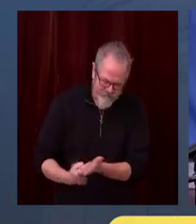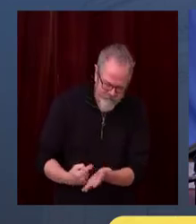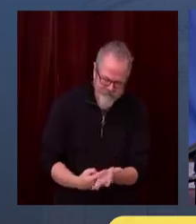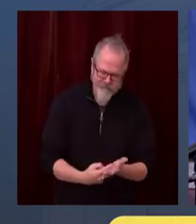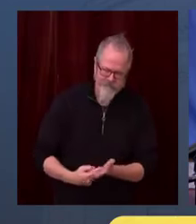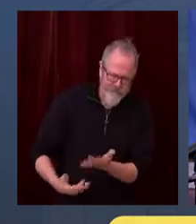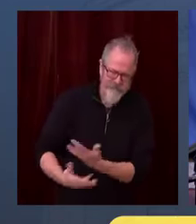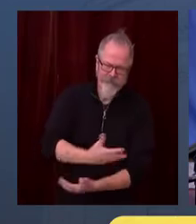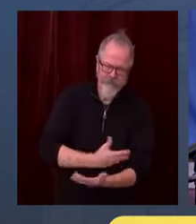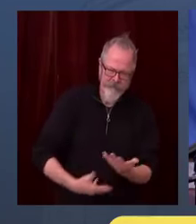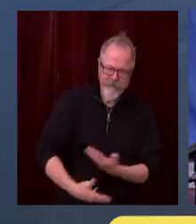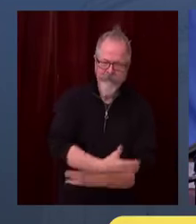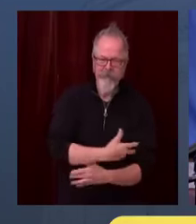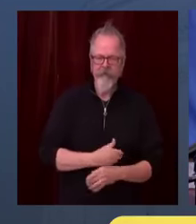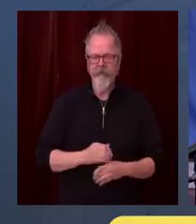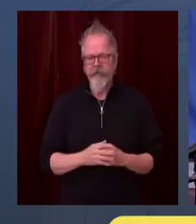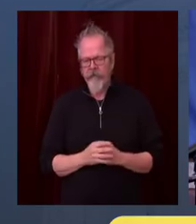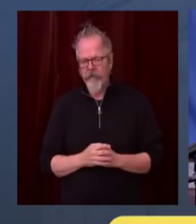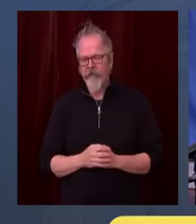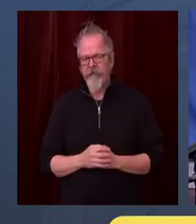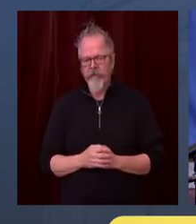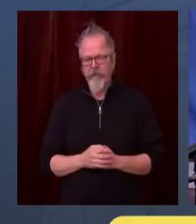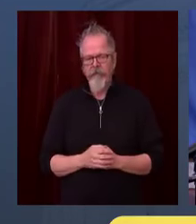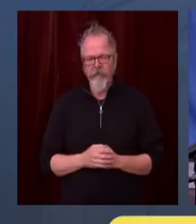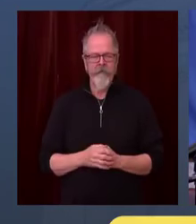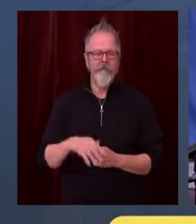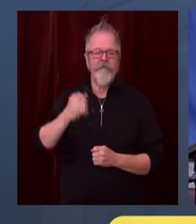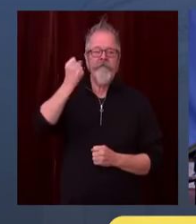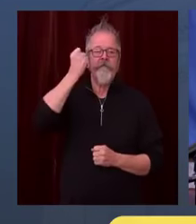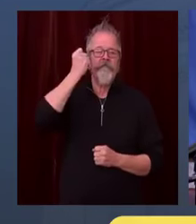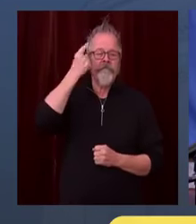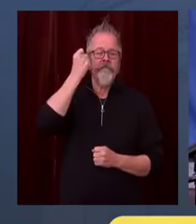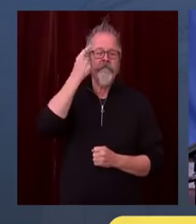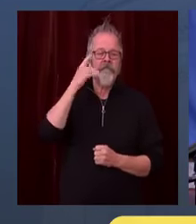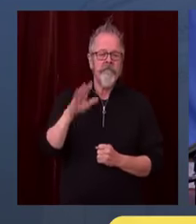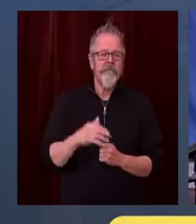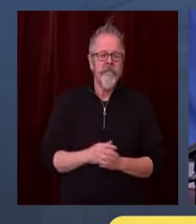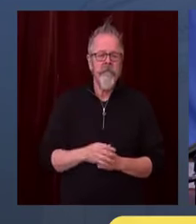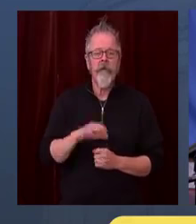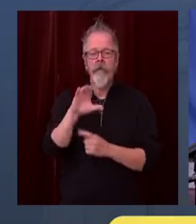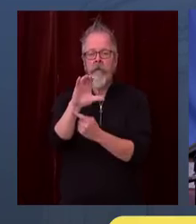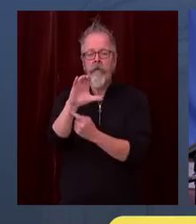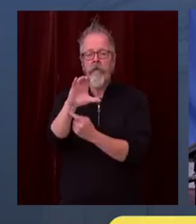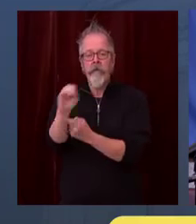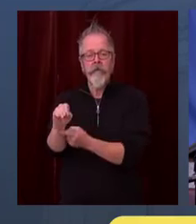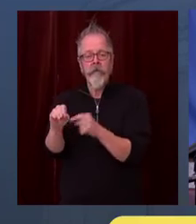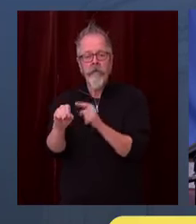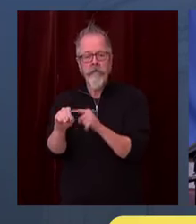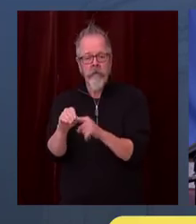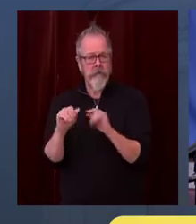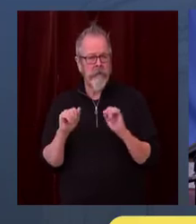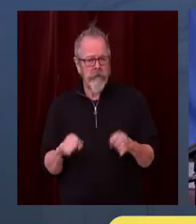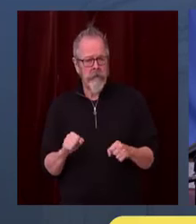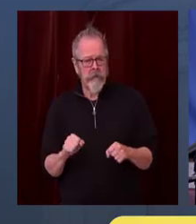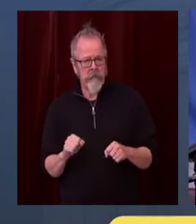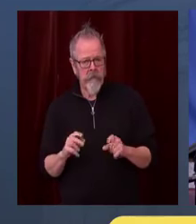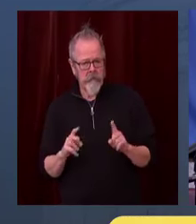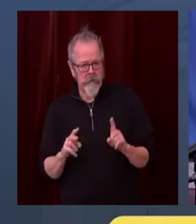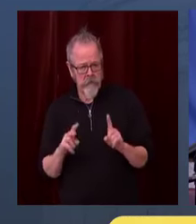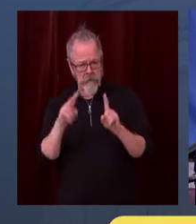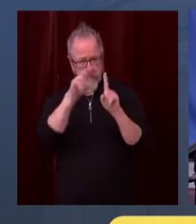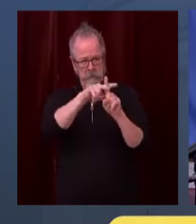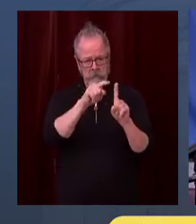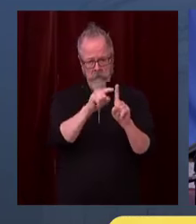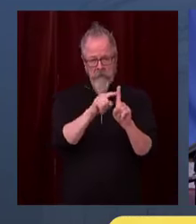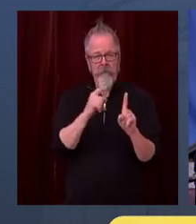employers who have not yet used the Paycheck Protection Plan for giveable loans, businesses can still apply through the Small Business Administration